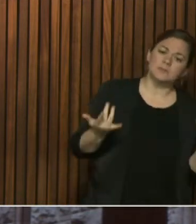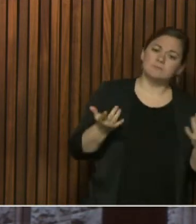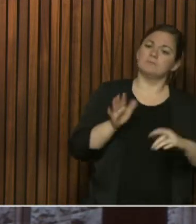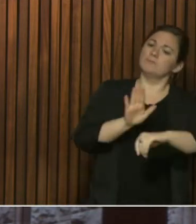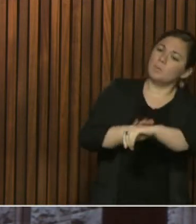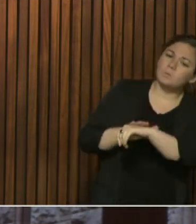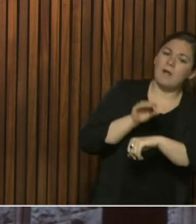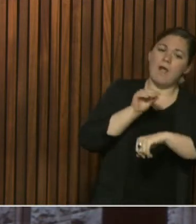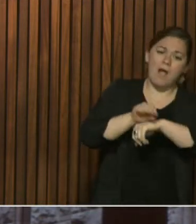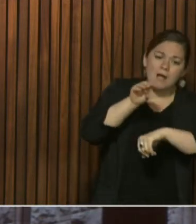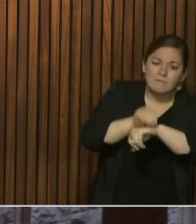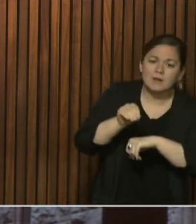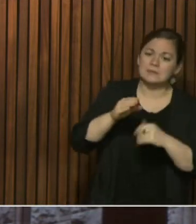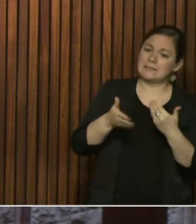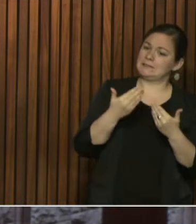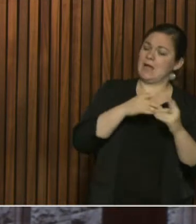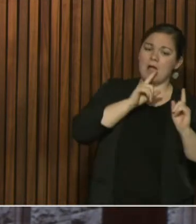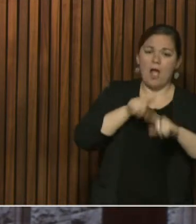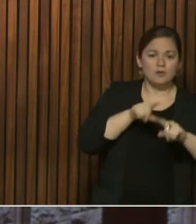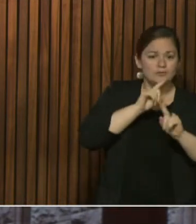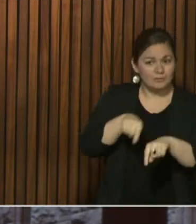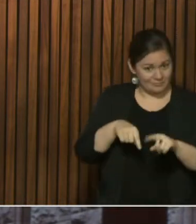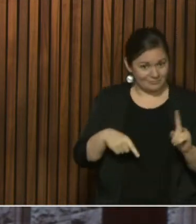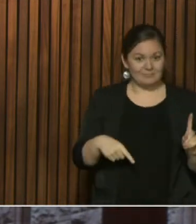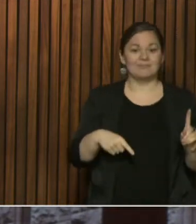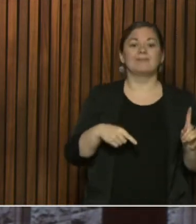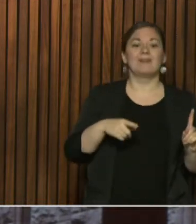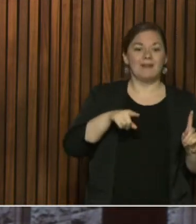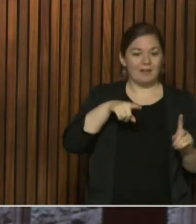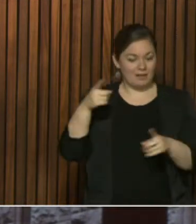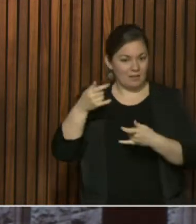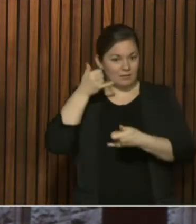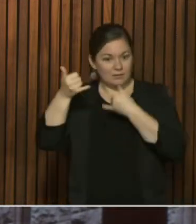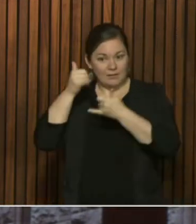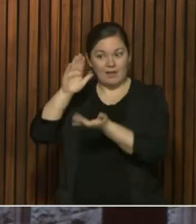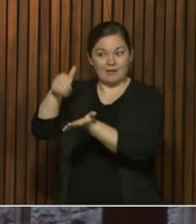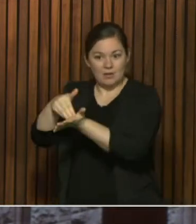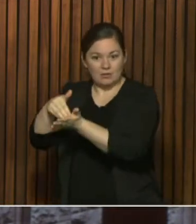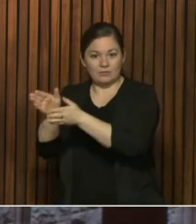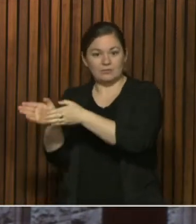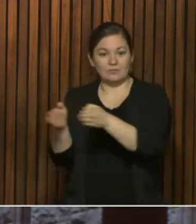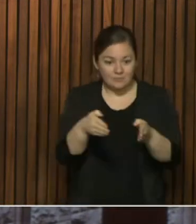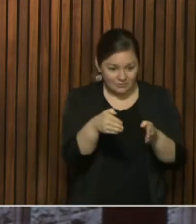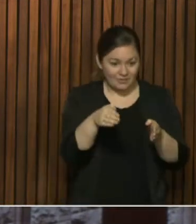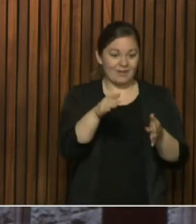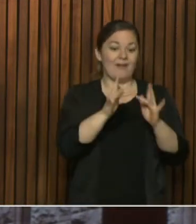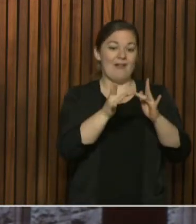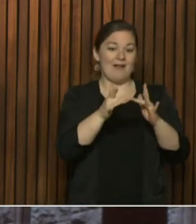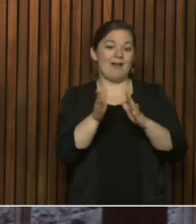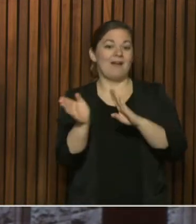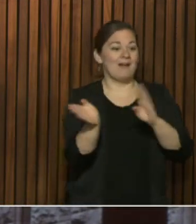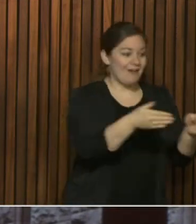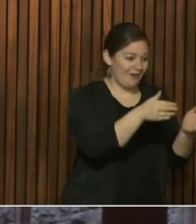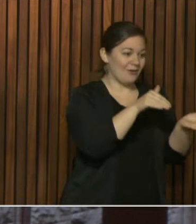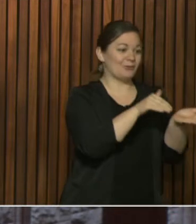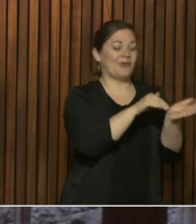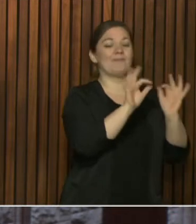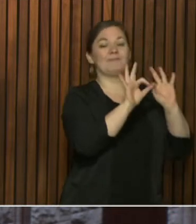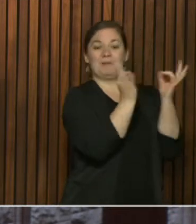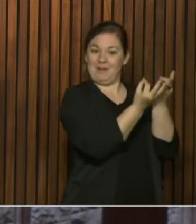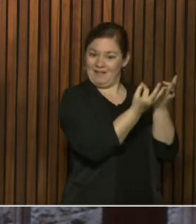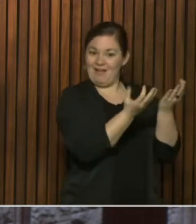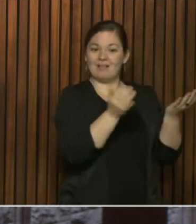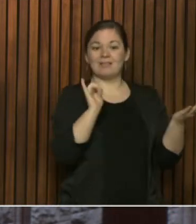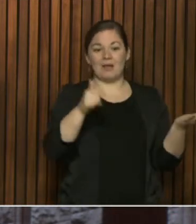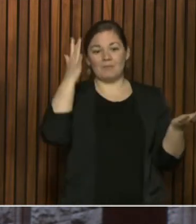answer that in a timely fashion. So that was added there, and that's why I think the minister was saying during this time as well, call your primary care